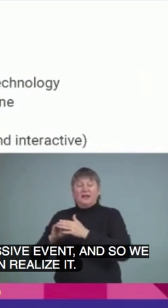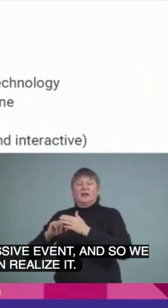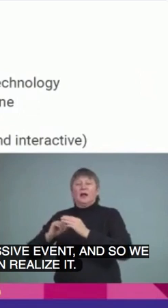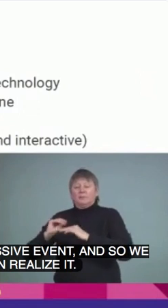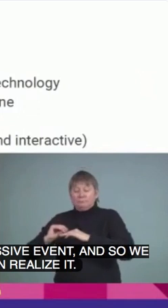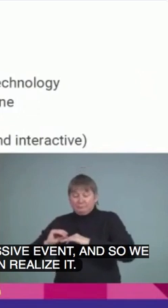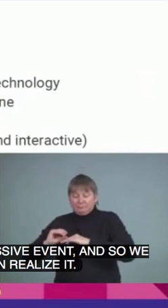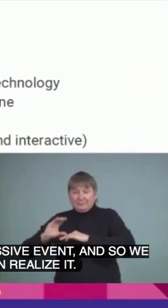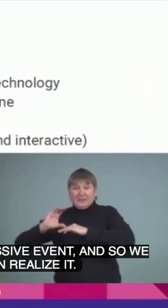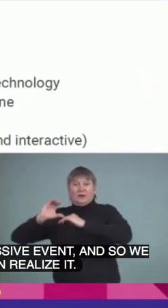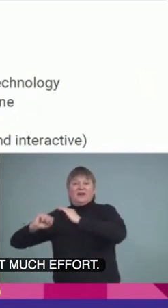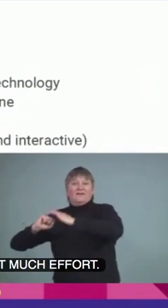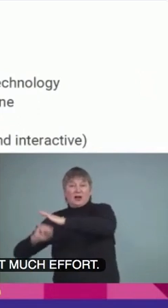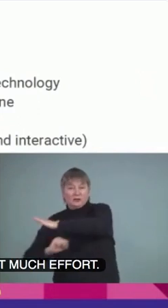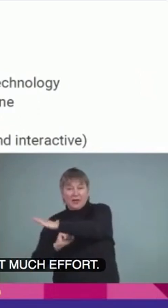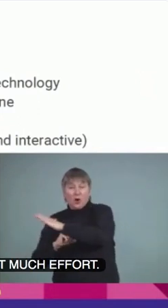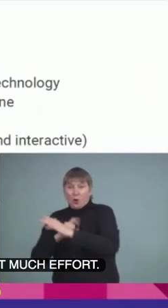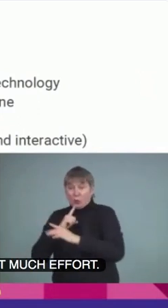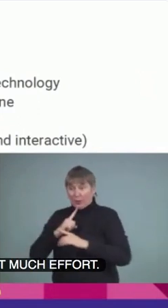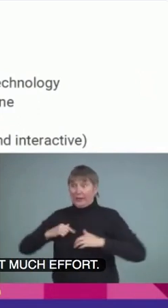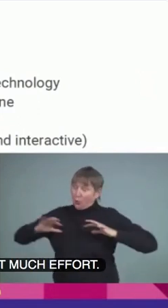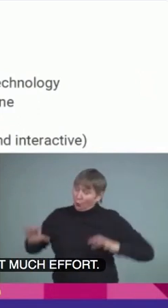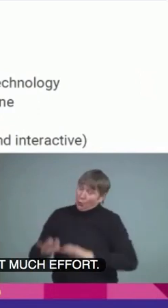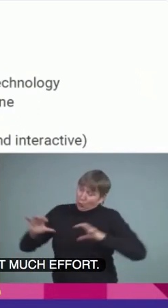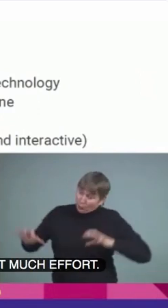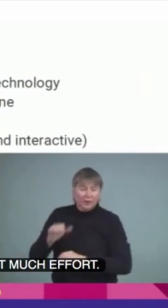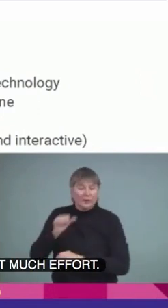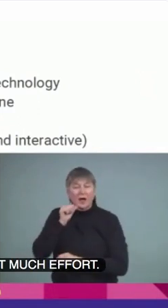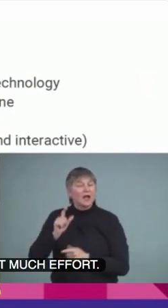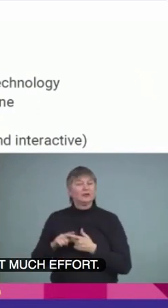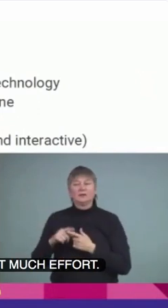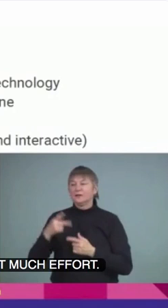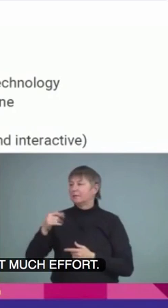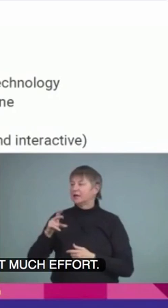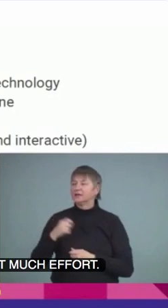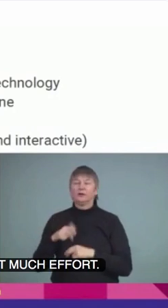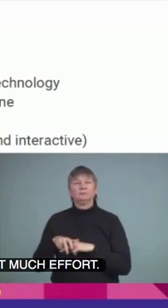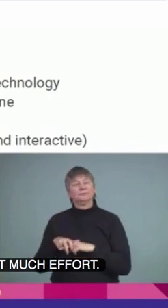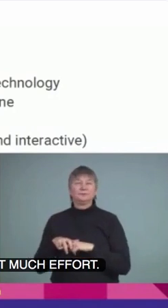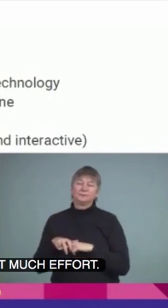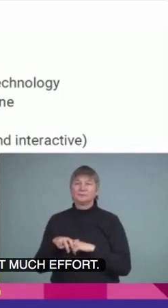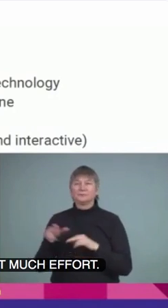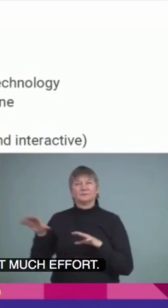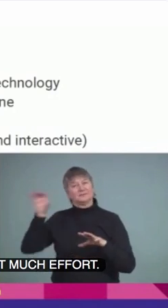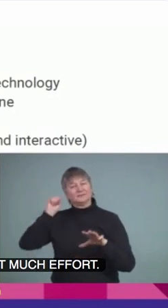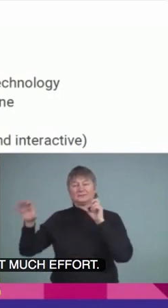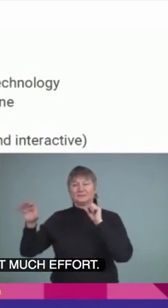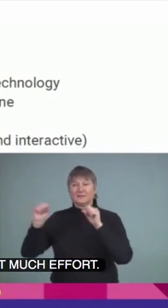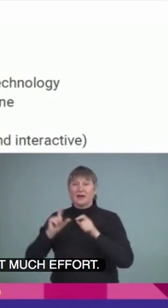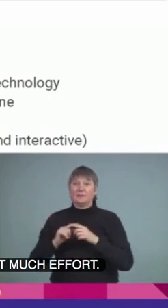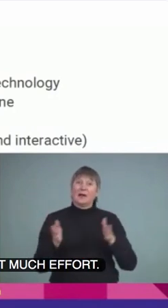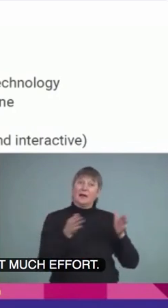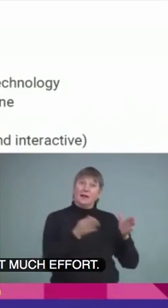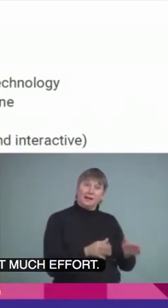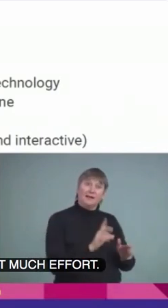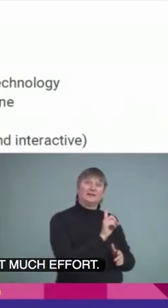So, just to make that very clear. So, when we're talking about students who are deaf and hard of hearing,